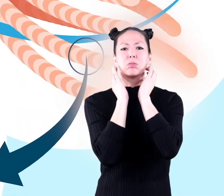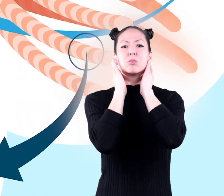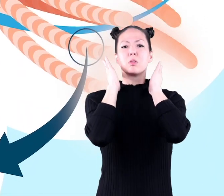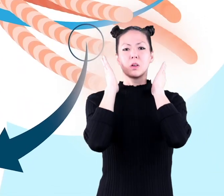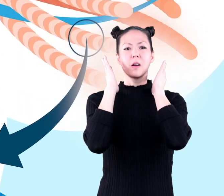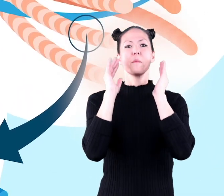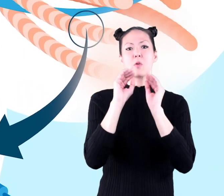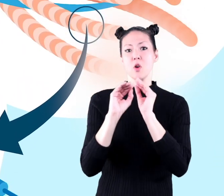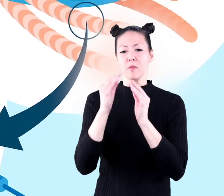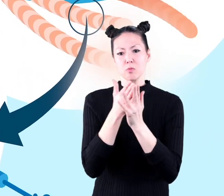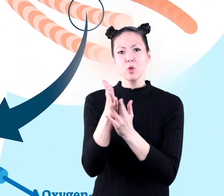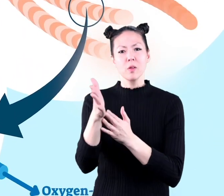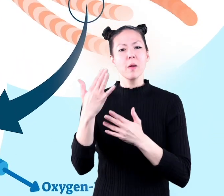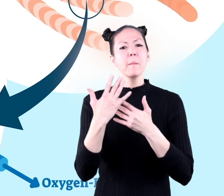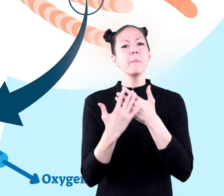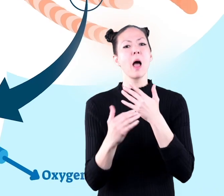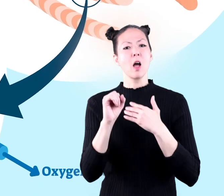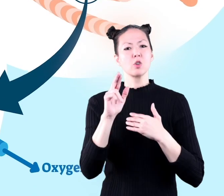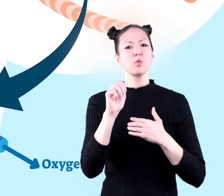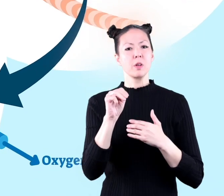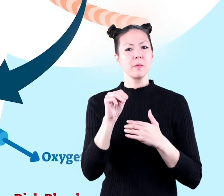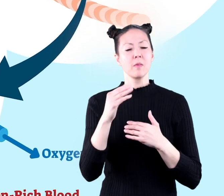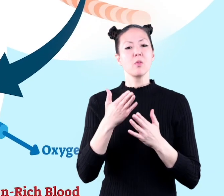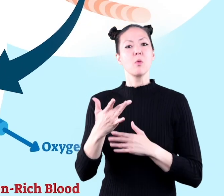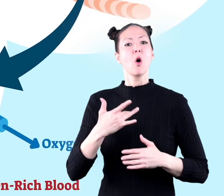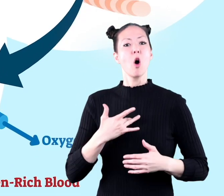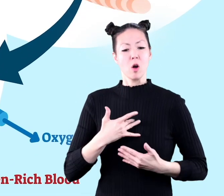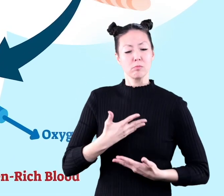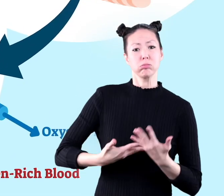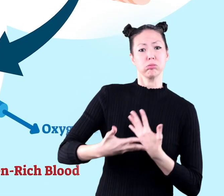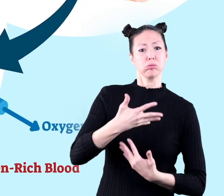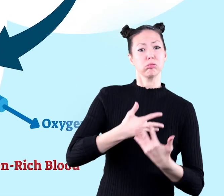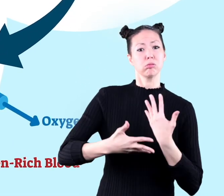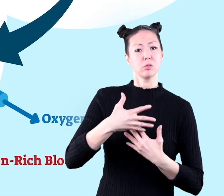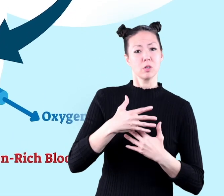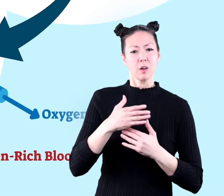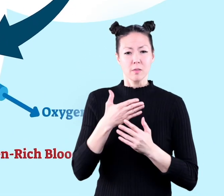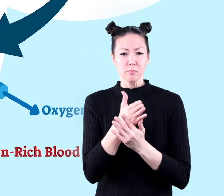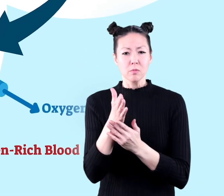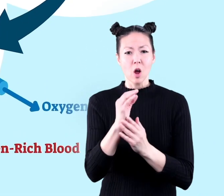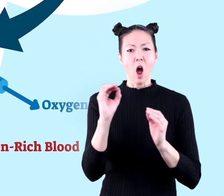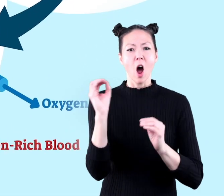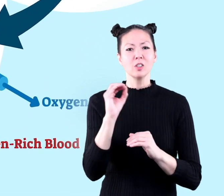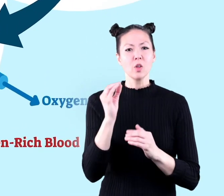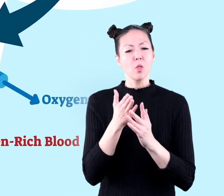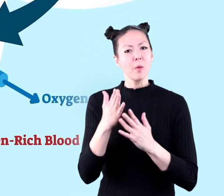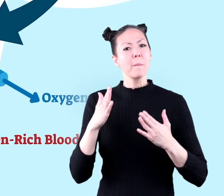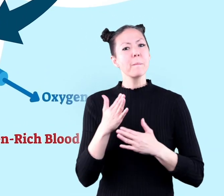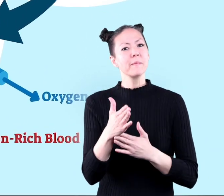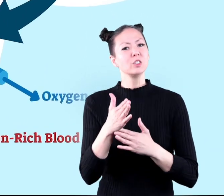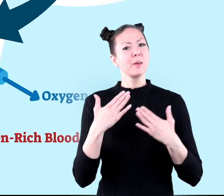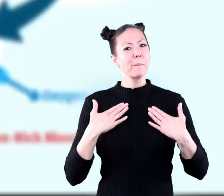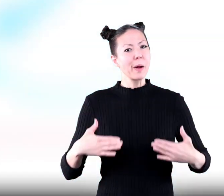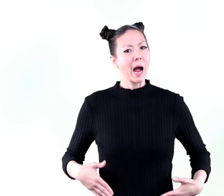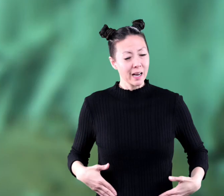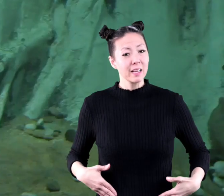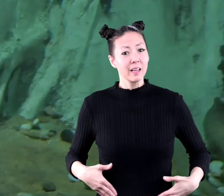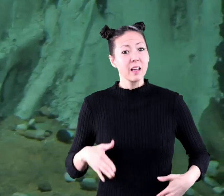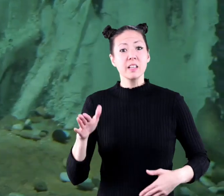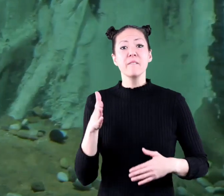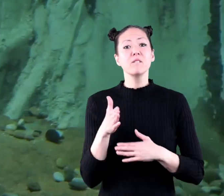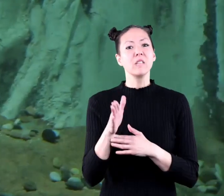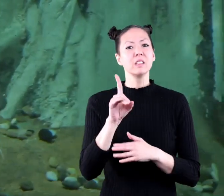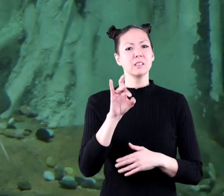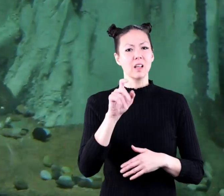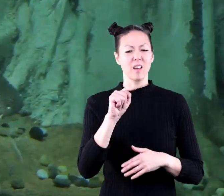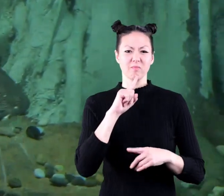fish's bloodstream the heart then pumps the blood to move the oxygen throughout the fish's body a